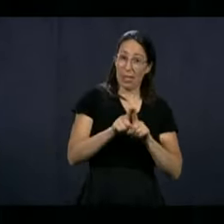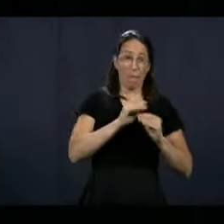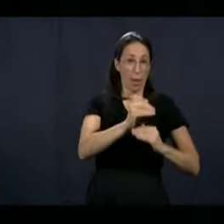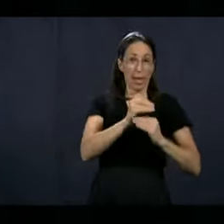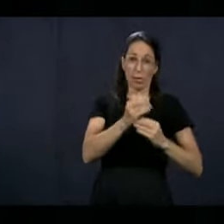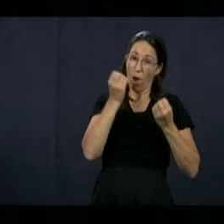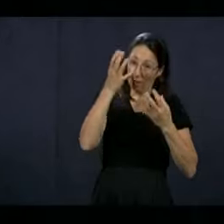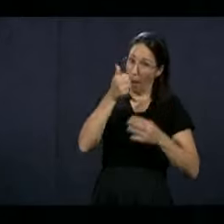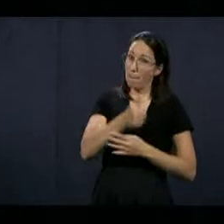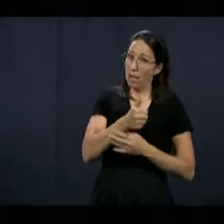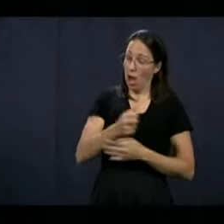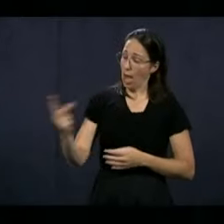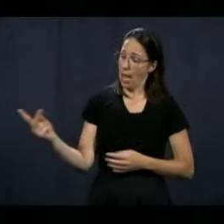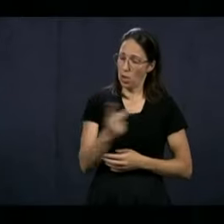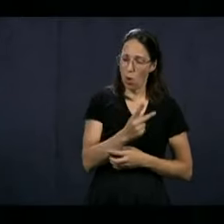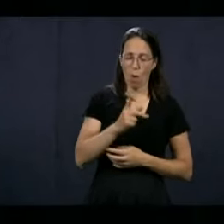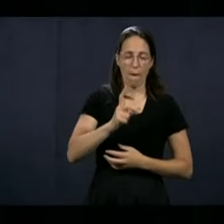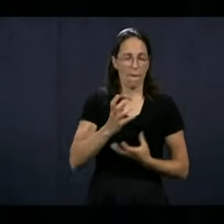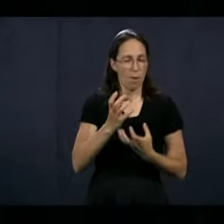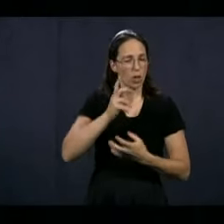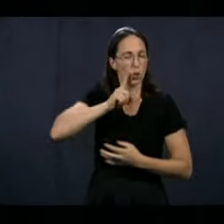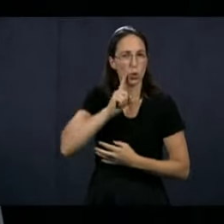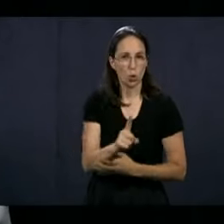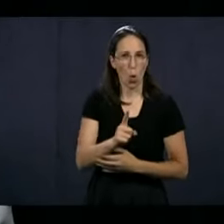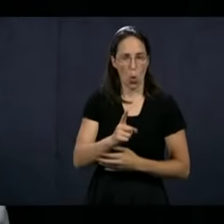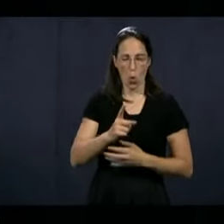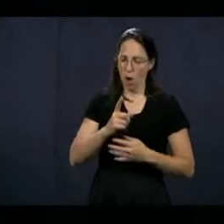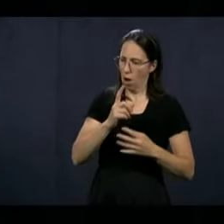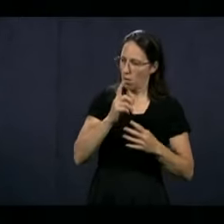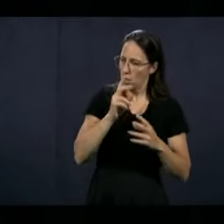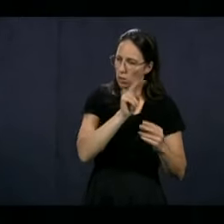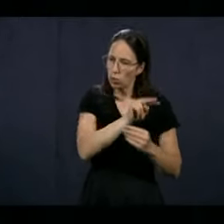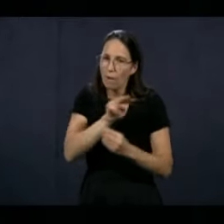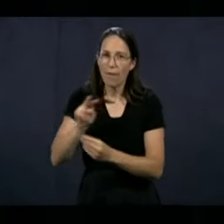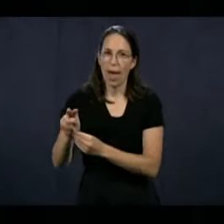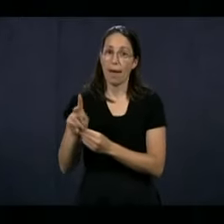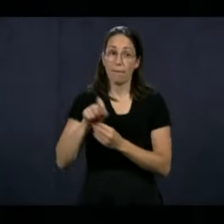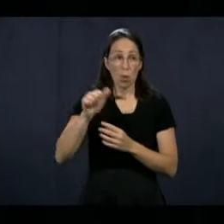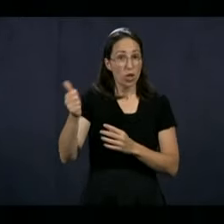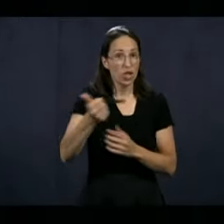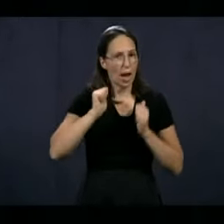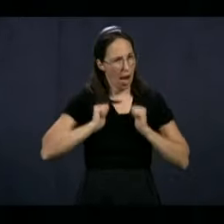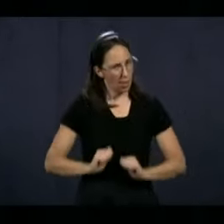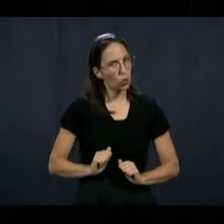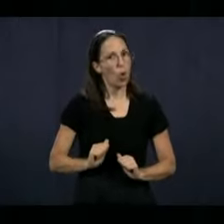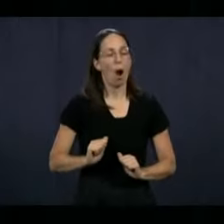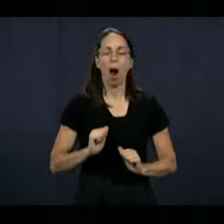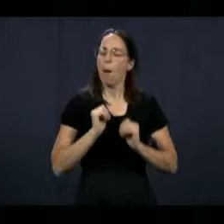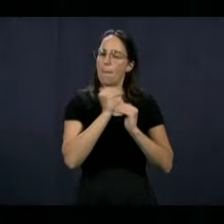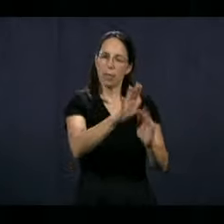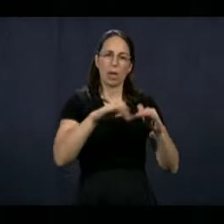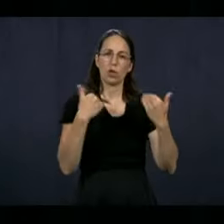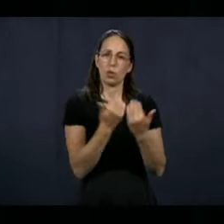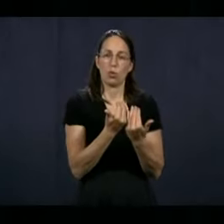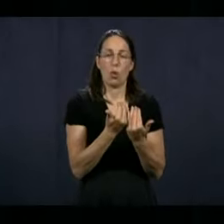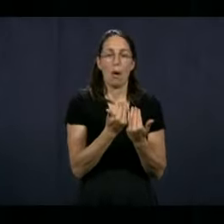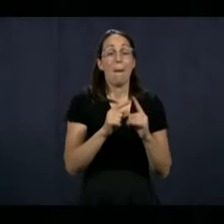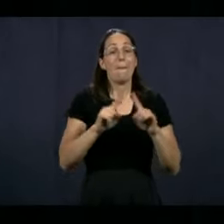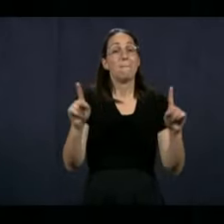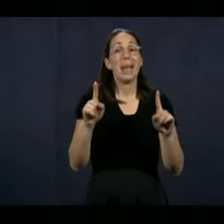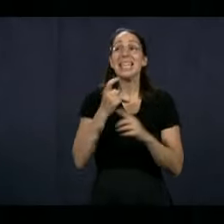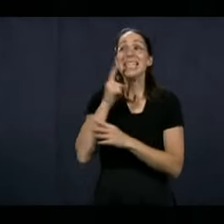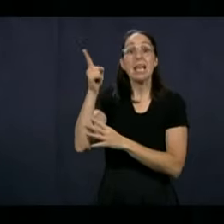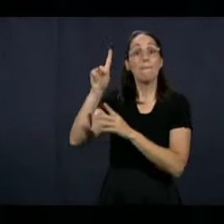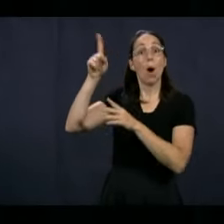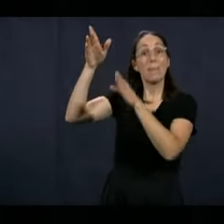information would also be involved to make sure and be quite assured that we'll make sure that people's personal data